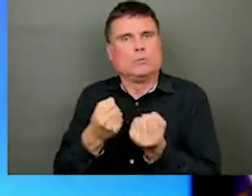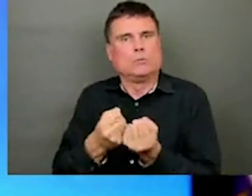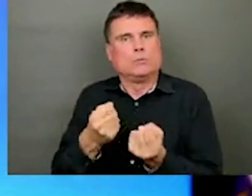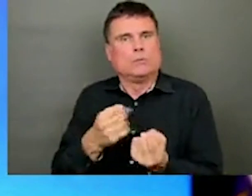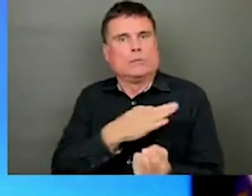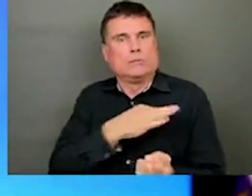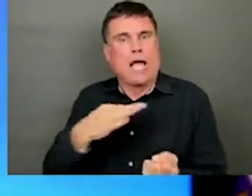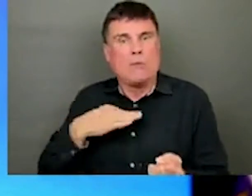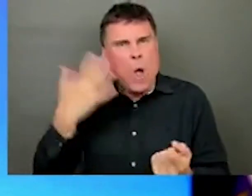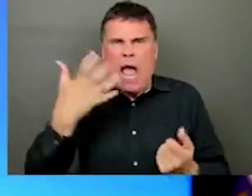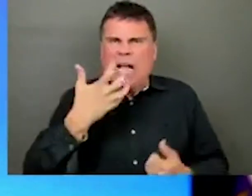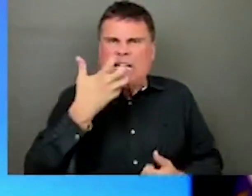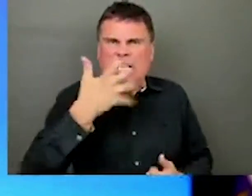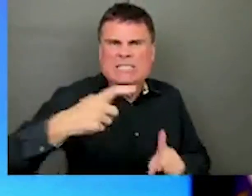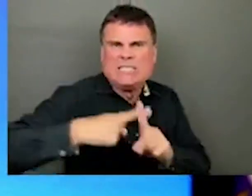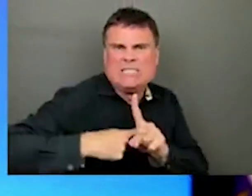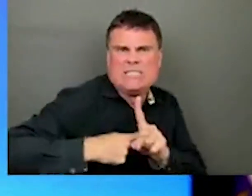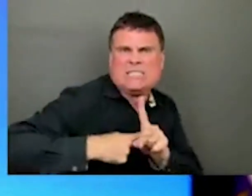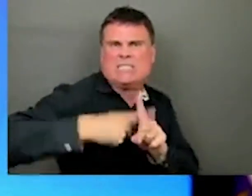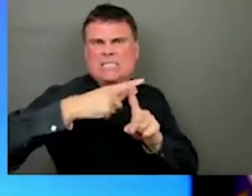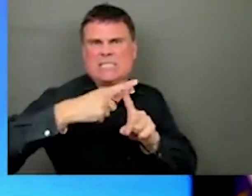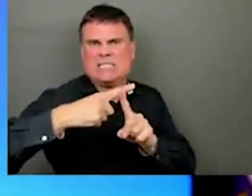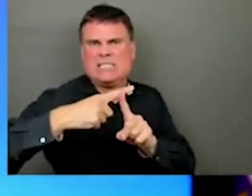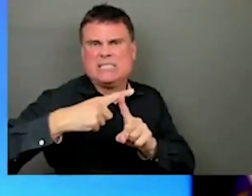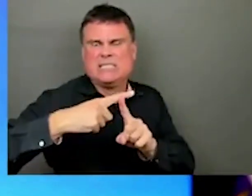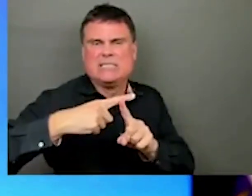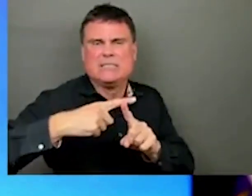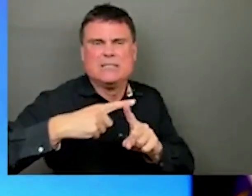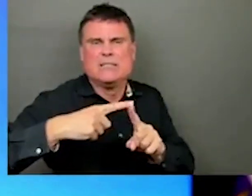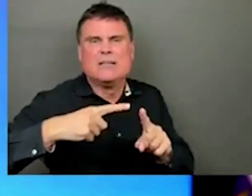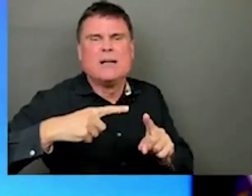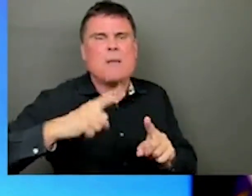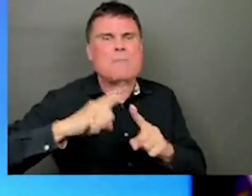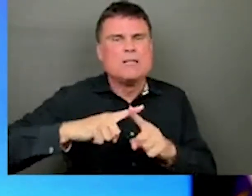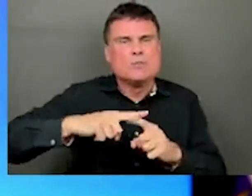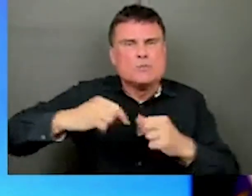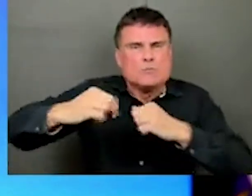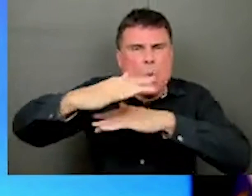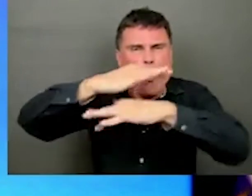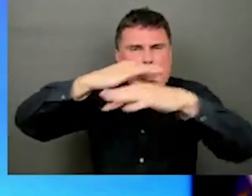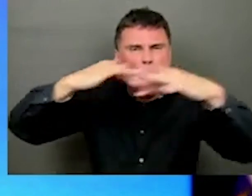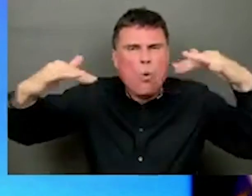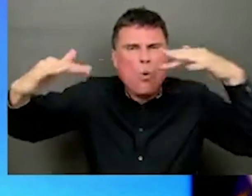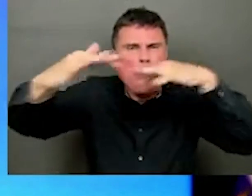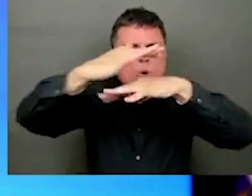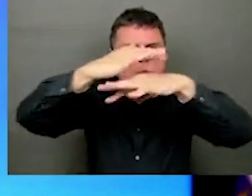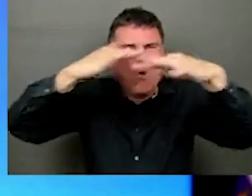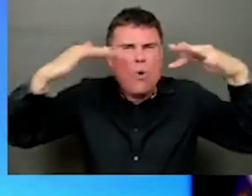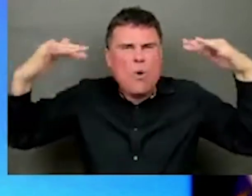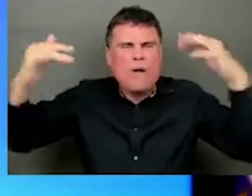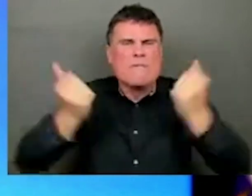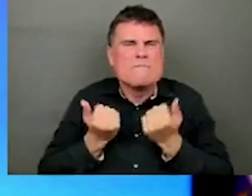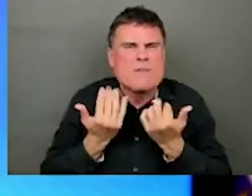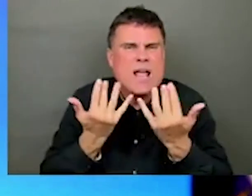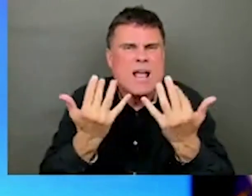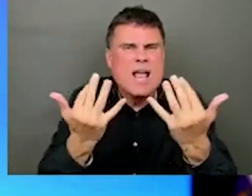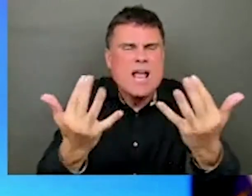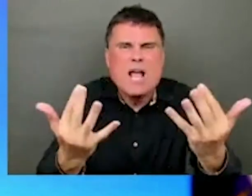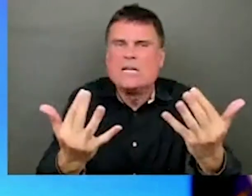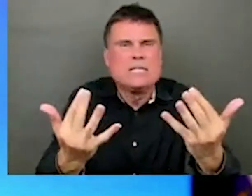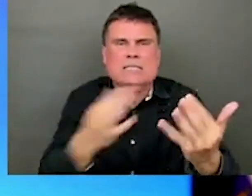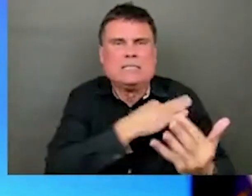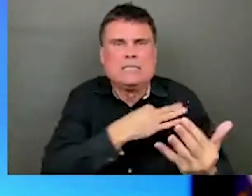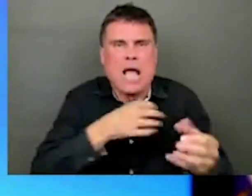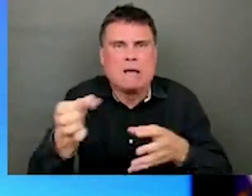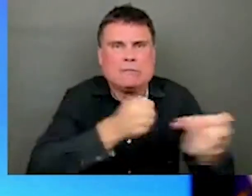and to deal with COVID-19, so there are challenges at Kelowna General, are challenges in other healthcare facilities in the province, for healthcare